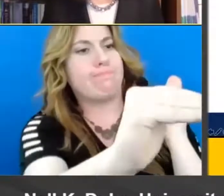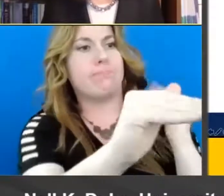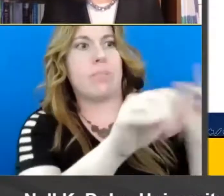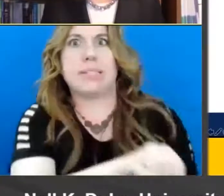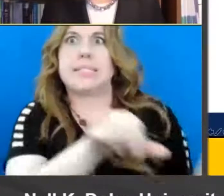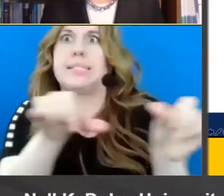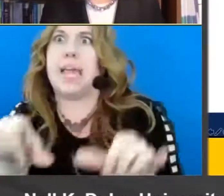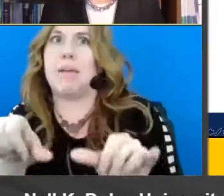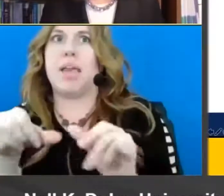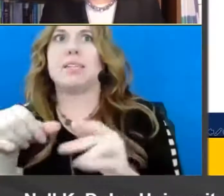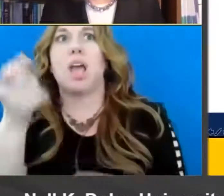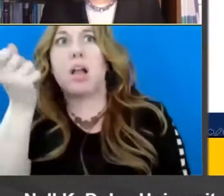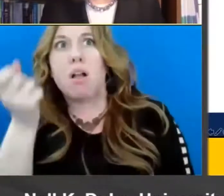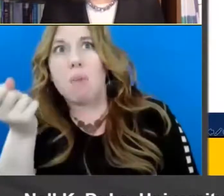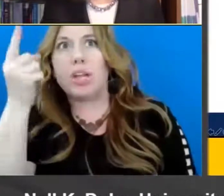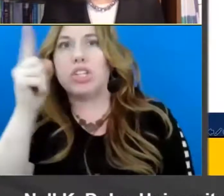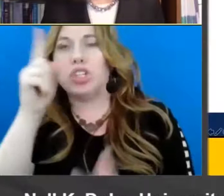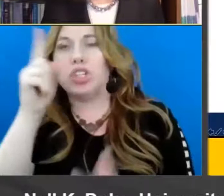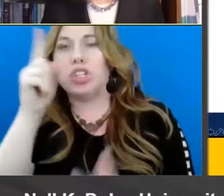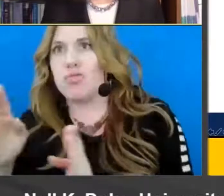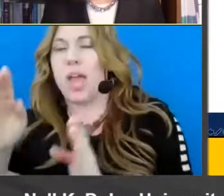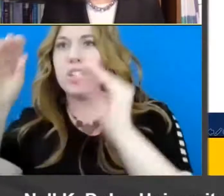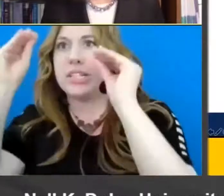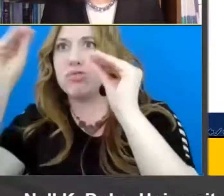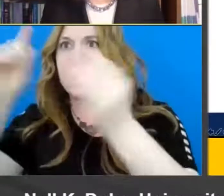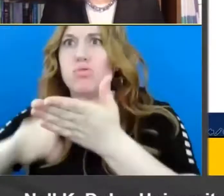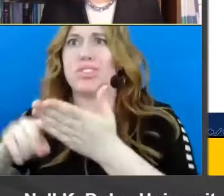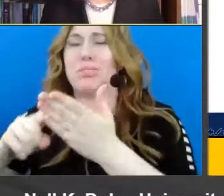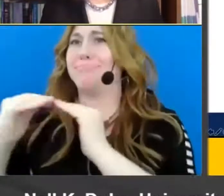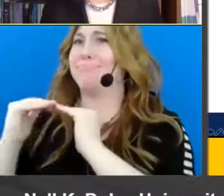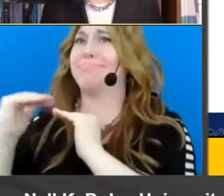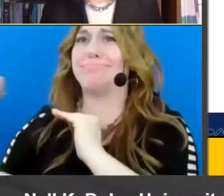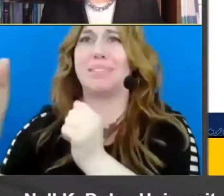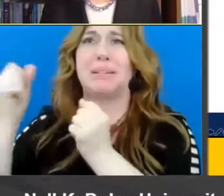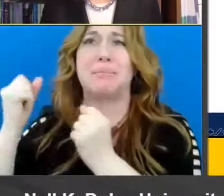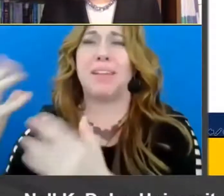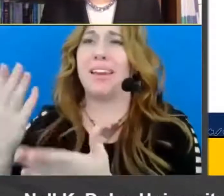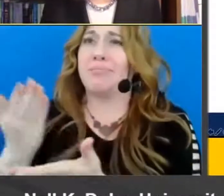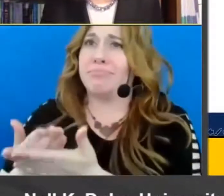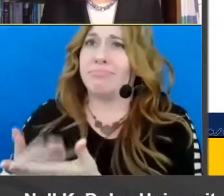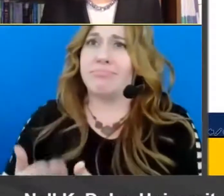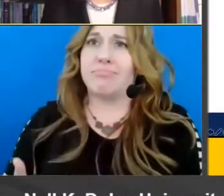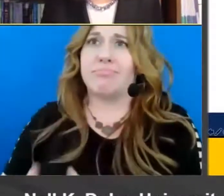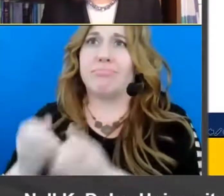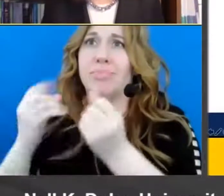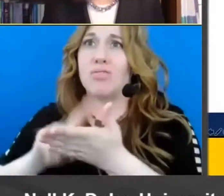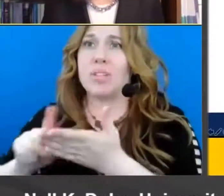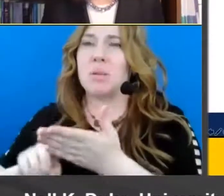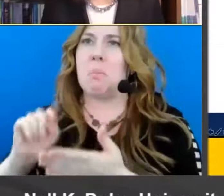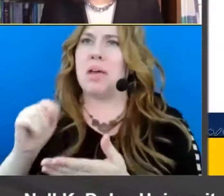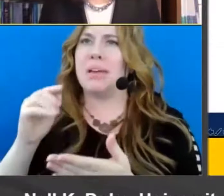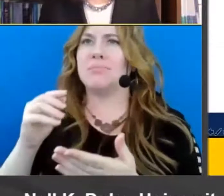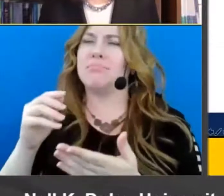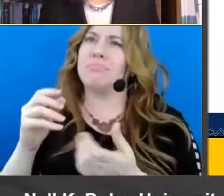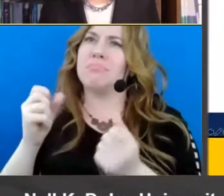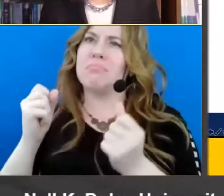research i mean so many studies show efficacy of comprehension strategy instruction and yet it's sort of fallen out of favor in